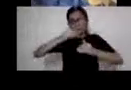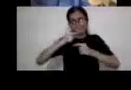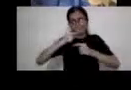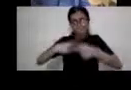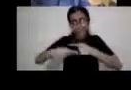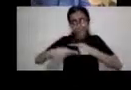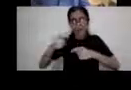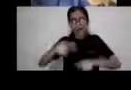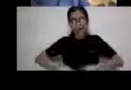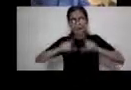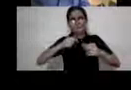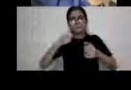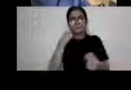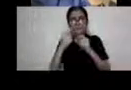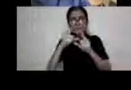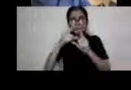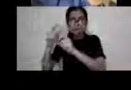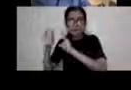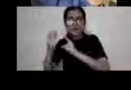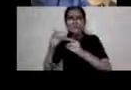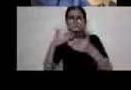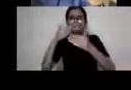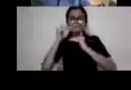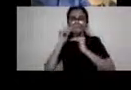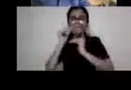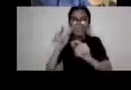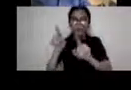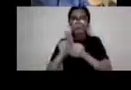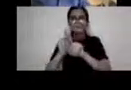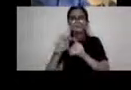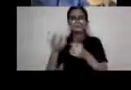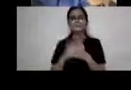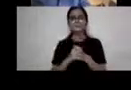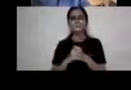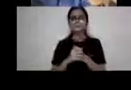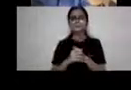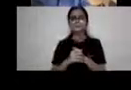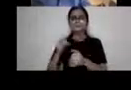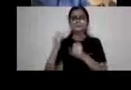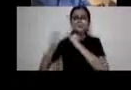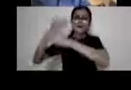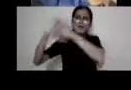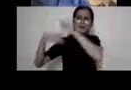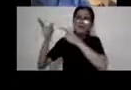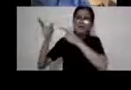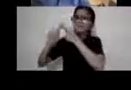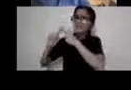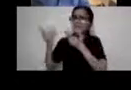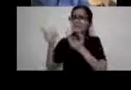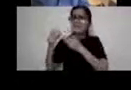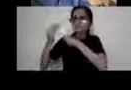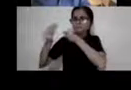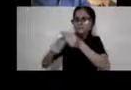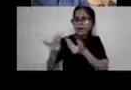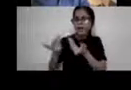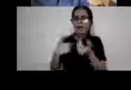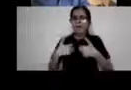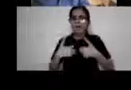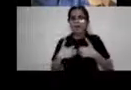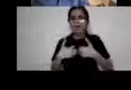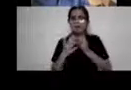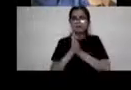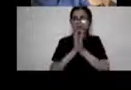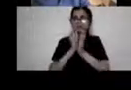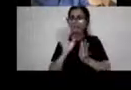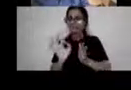uh, having a history of such and C being regarded as, and they're being regarded as part is actually very interesting and links up with